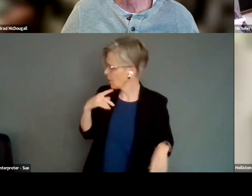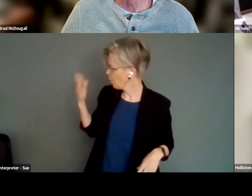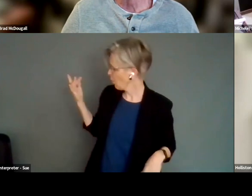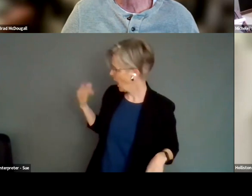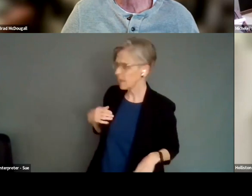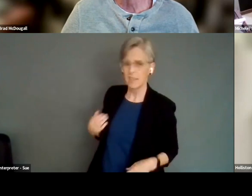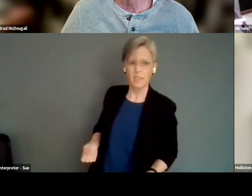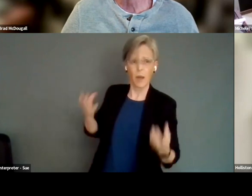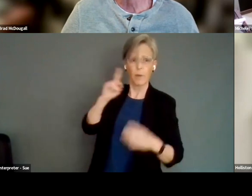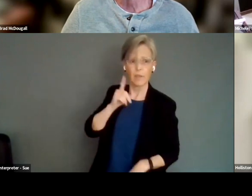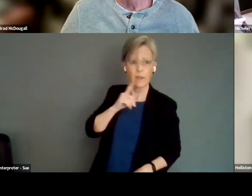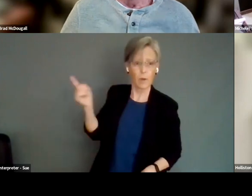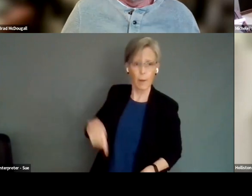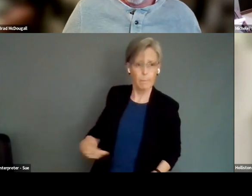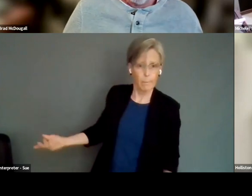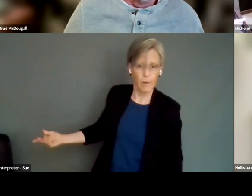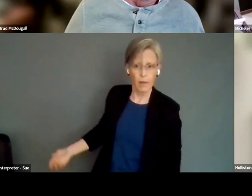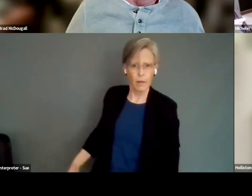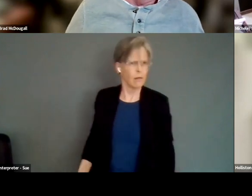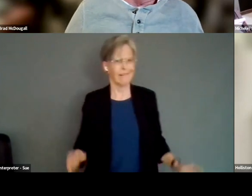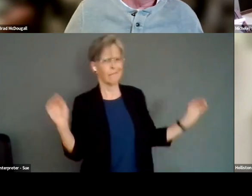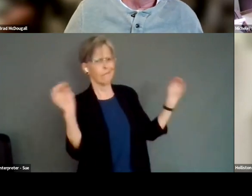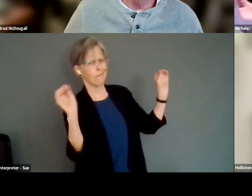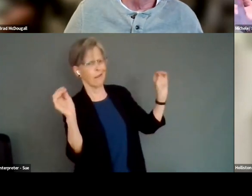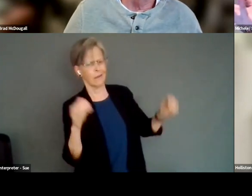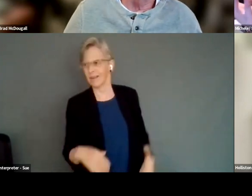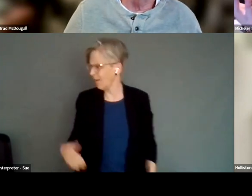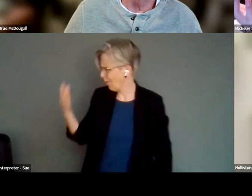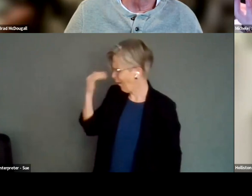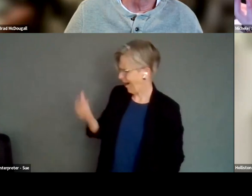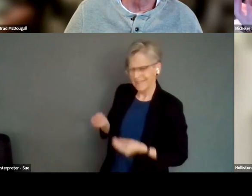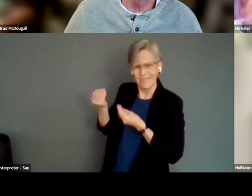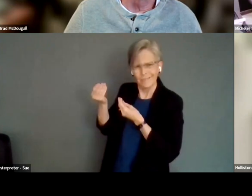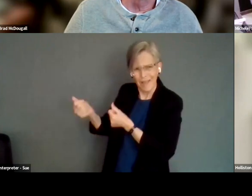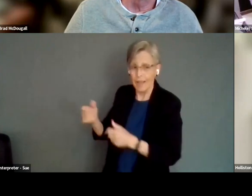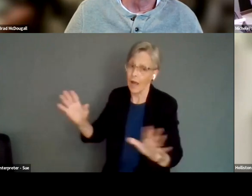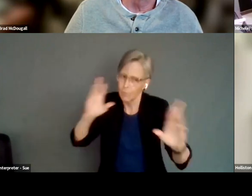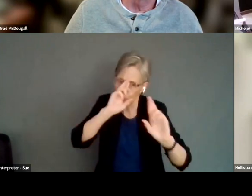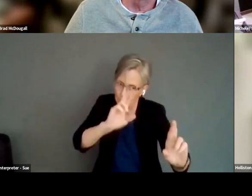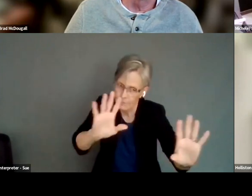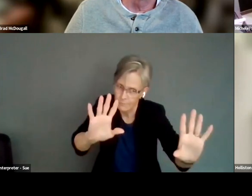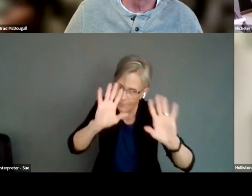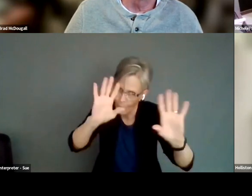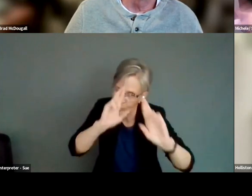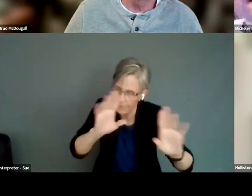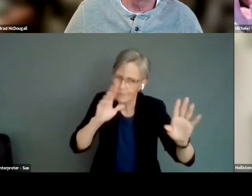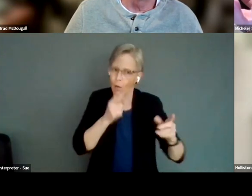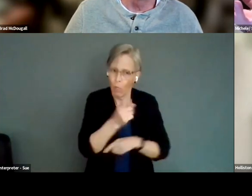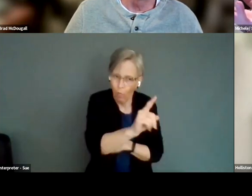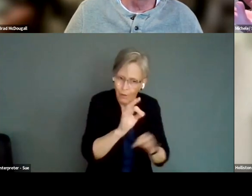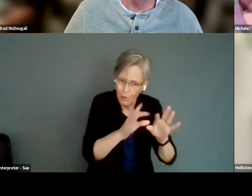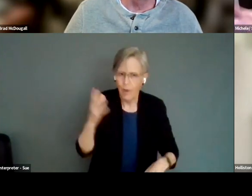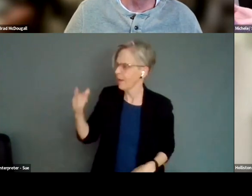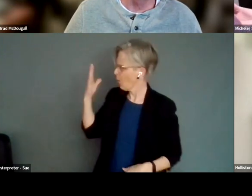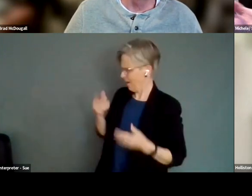How many deaf patrons do you have? I'm like, well, none. I'm like, then why are you spending, with all due respect to the interpreters, why are you spending all